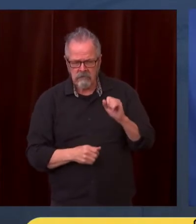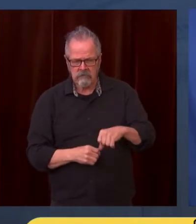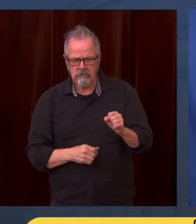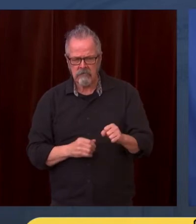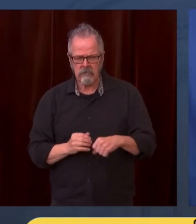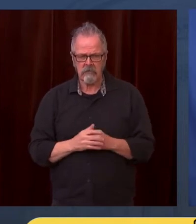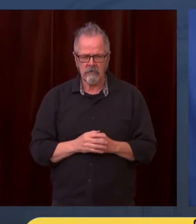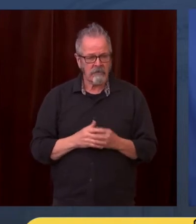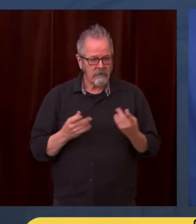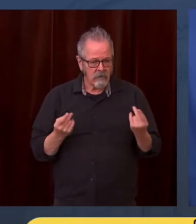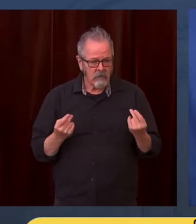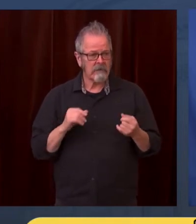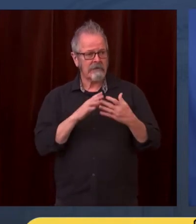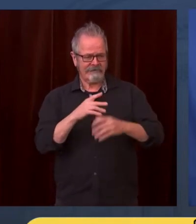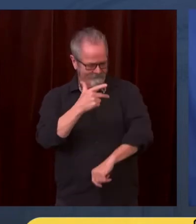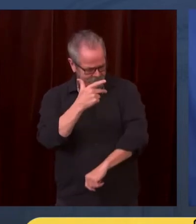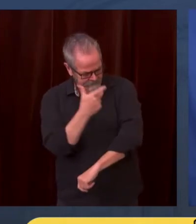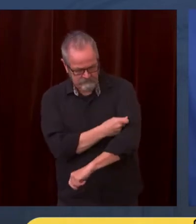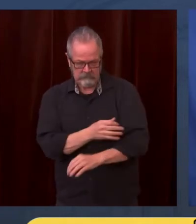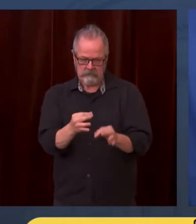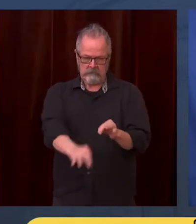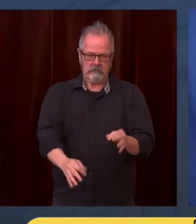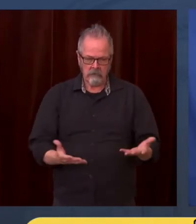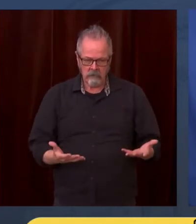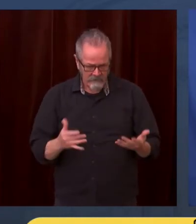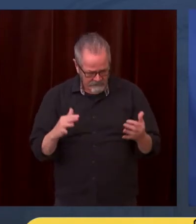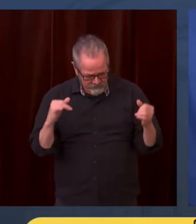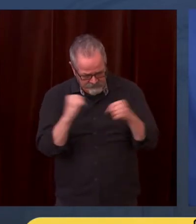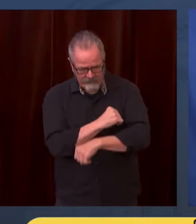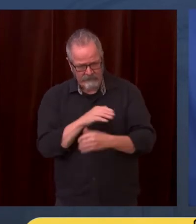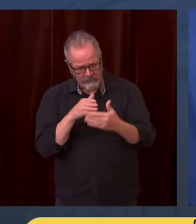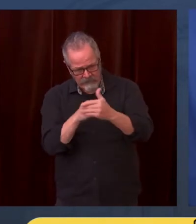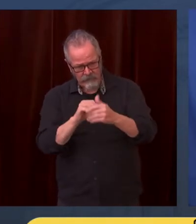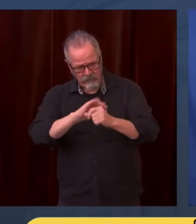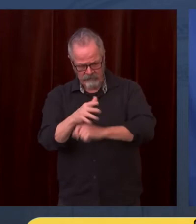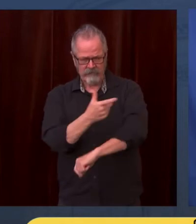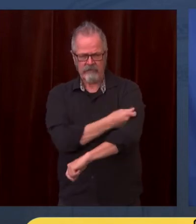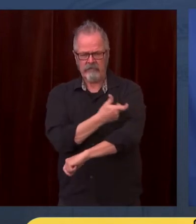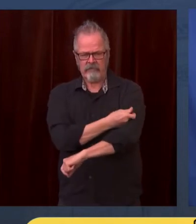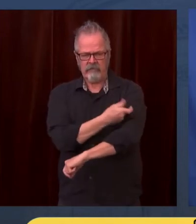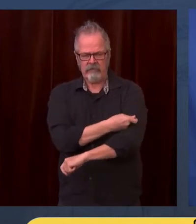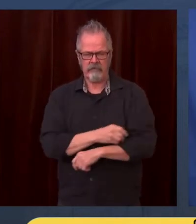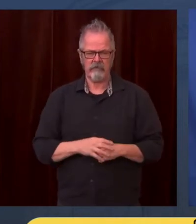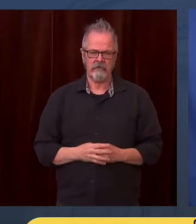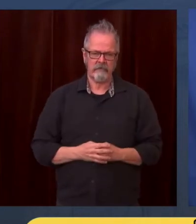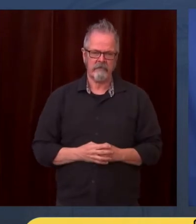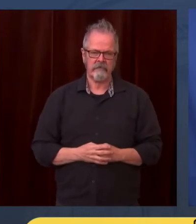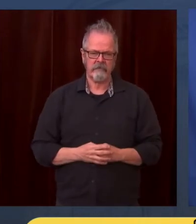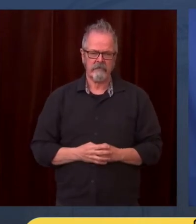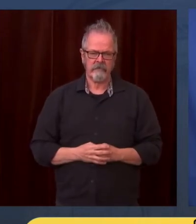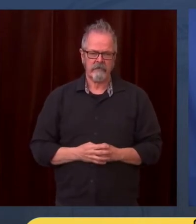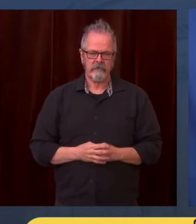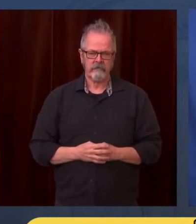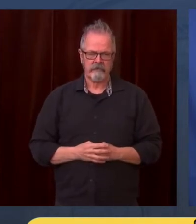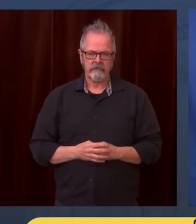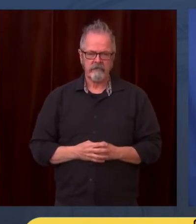state of Washington. So we would encourage people to continue this effort. The best holiday gift you can give this holiday season,